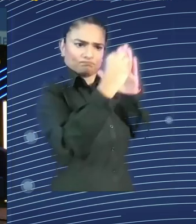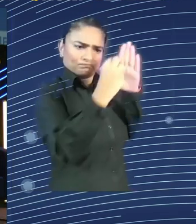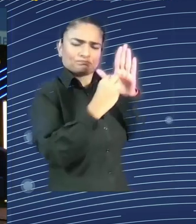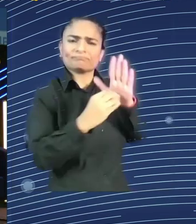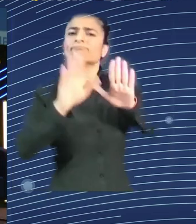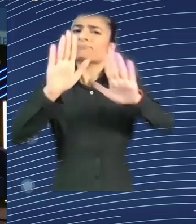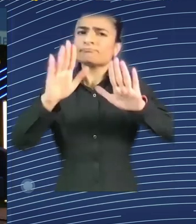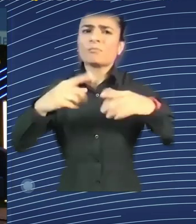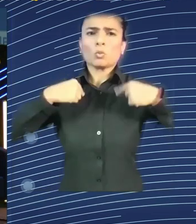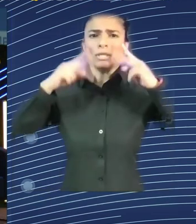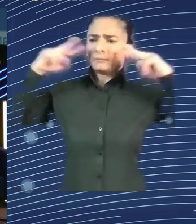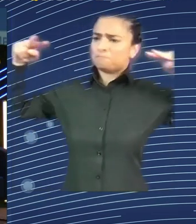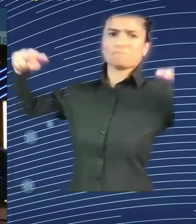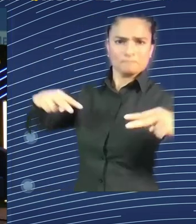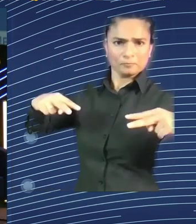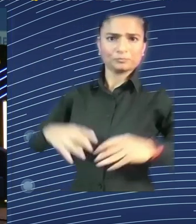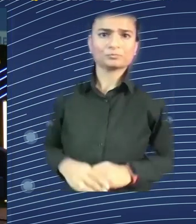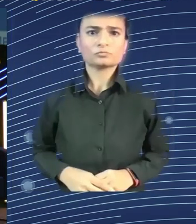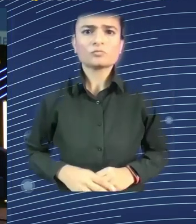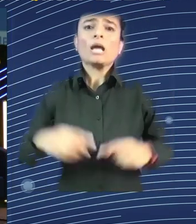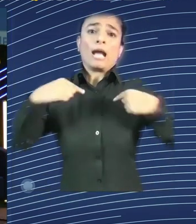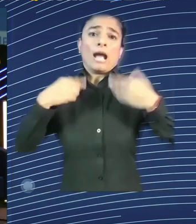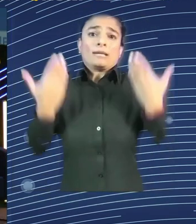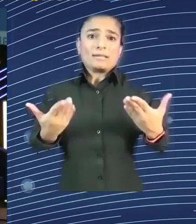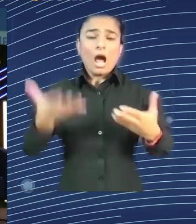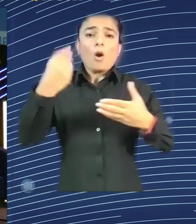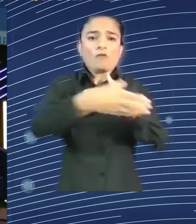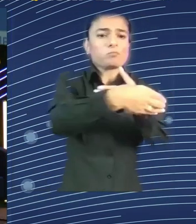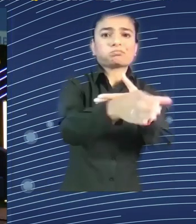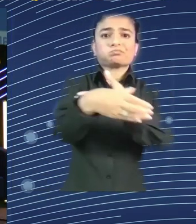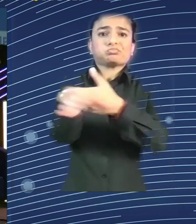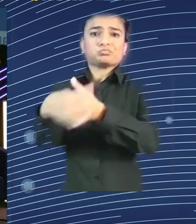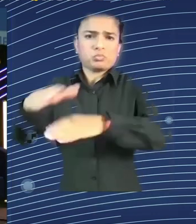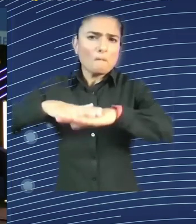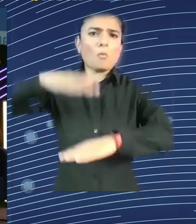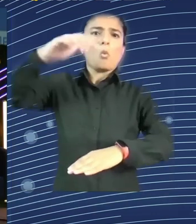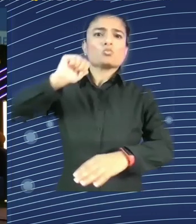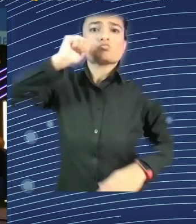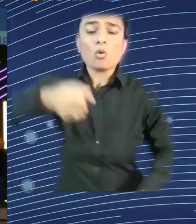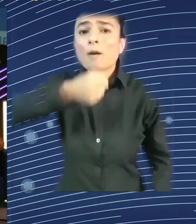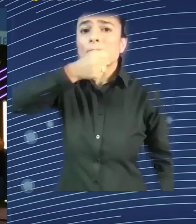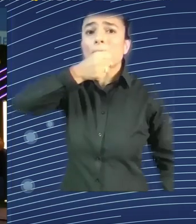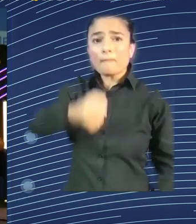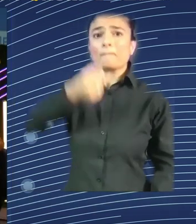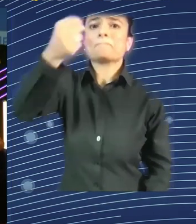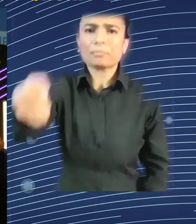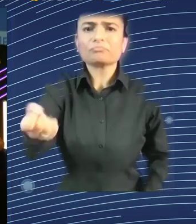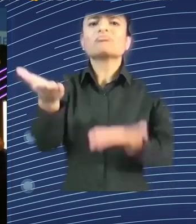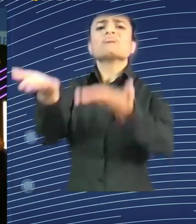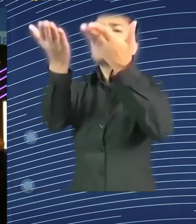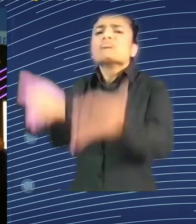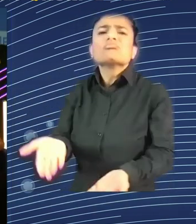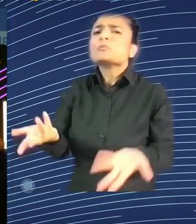hands. Sir, could you please stand up, introduce yourself, and ask your short and concise question in the interest of having others